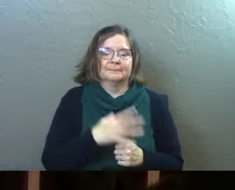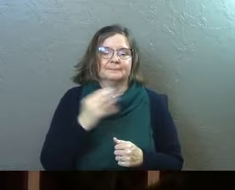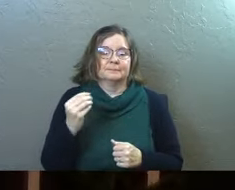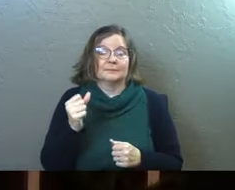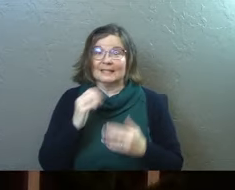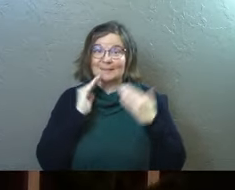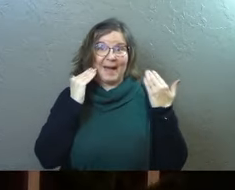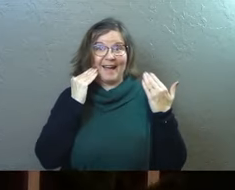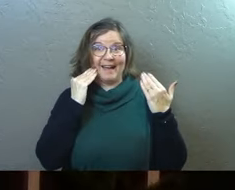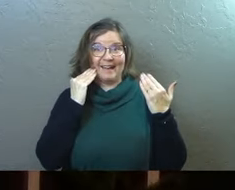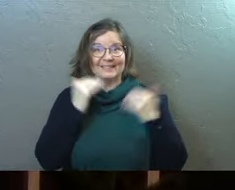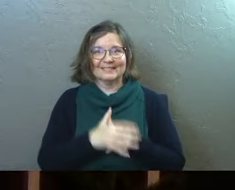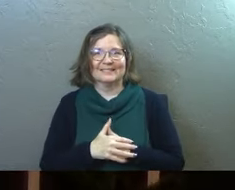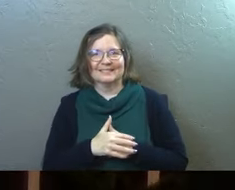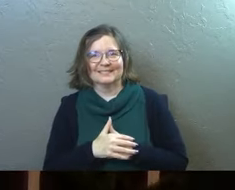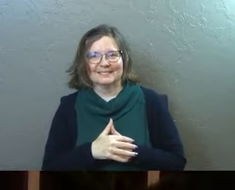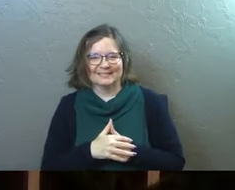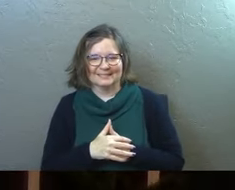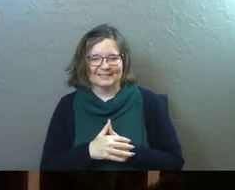Smile.